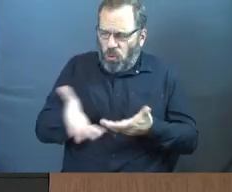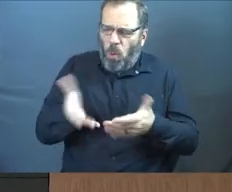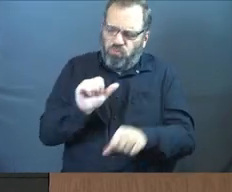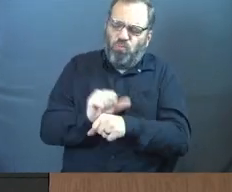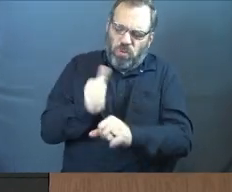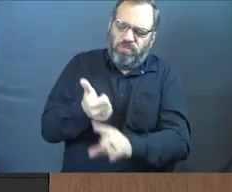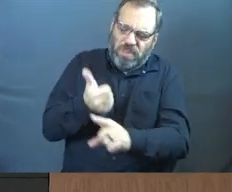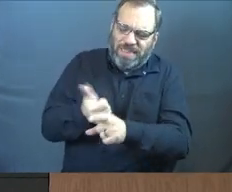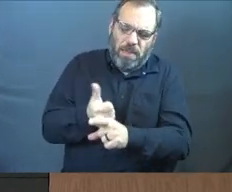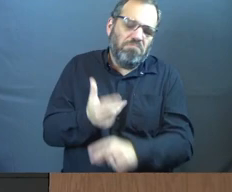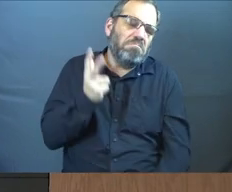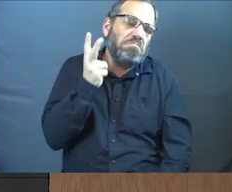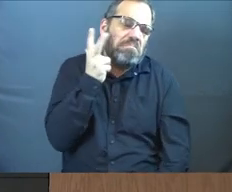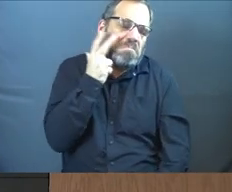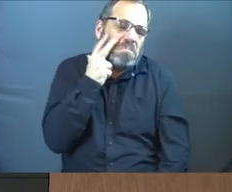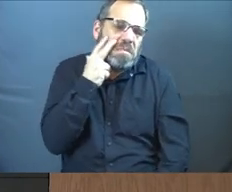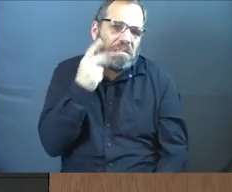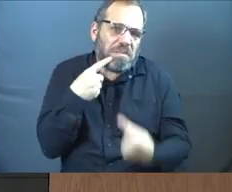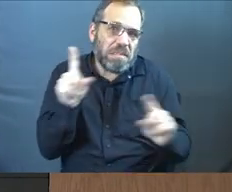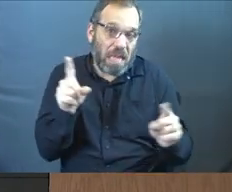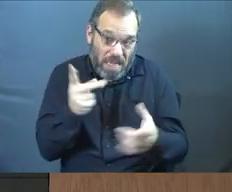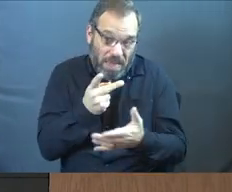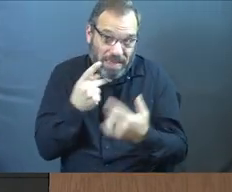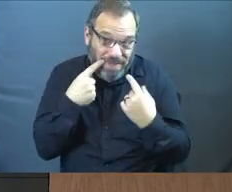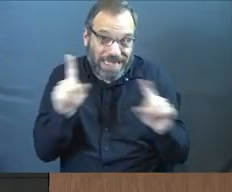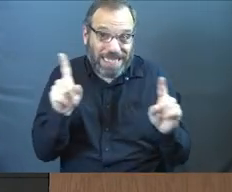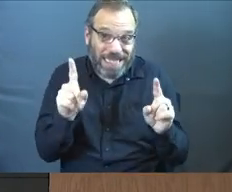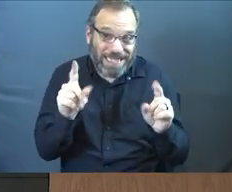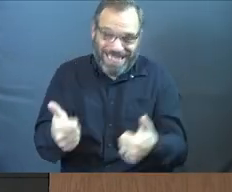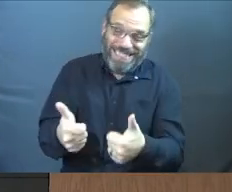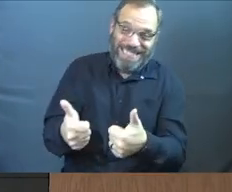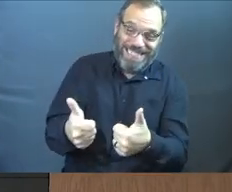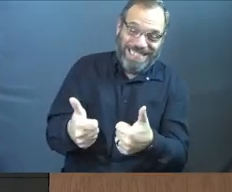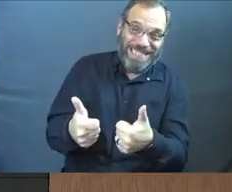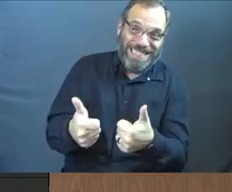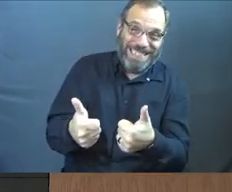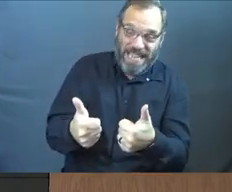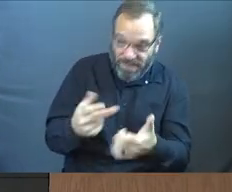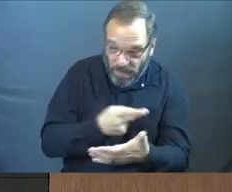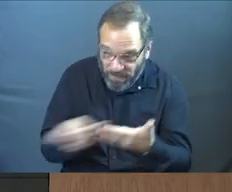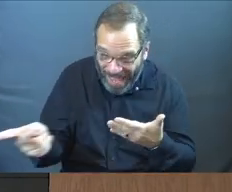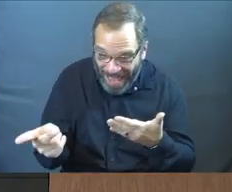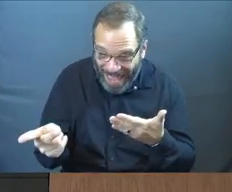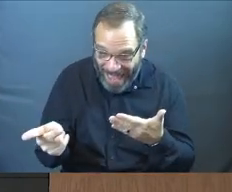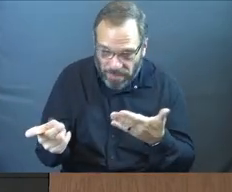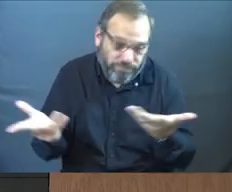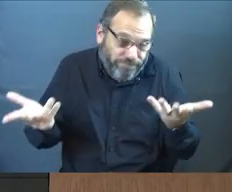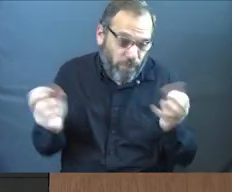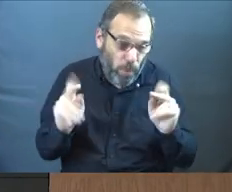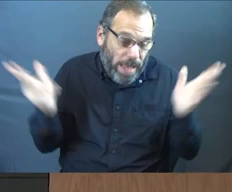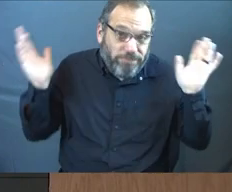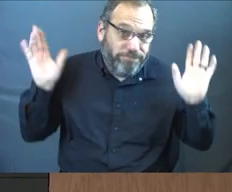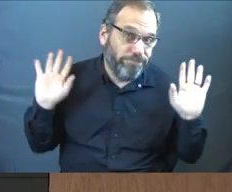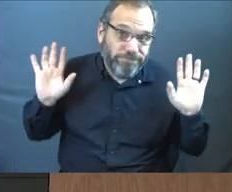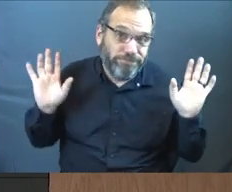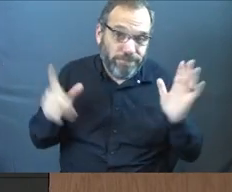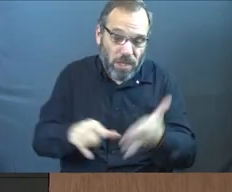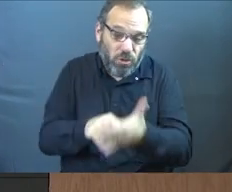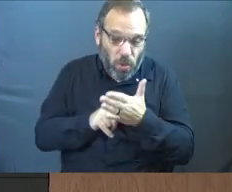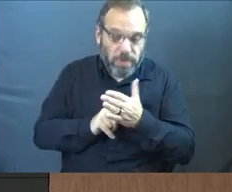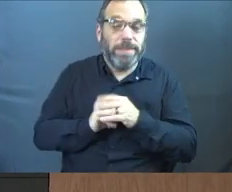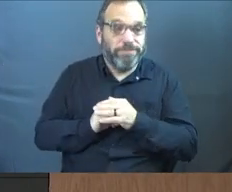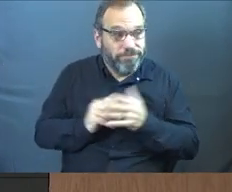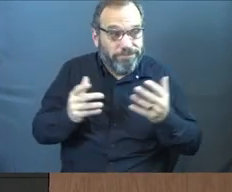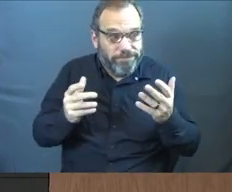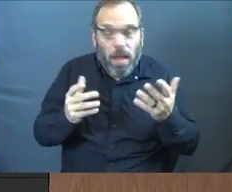own bootstraps and give it a try. And if they succeed, yes. And if they don't succeed, then okay. That shows us